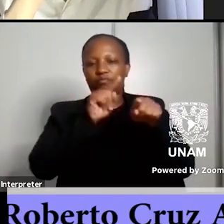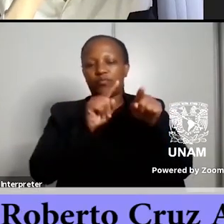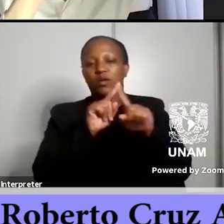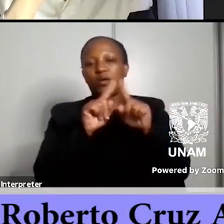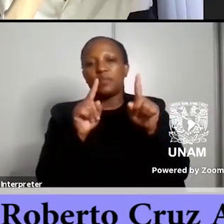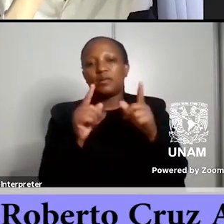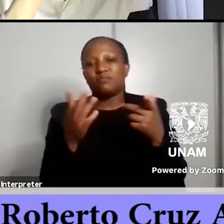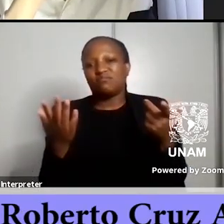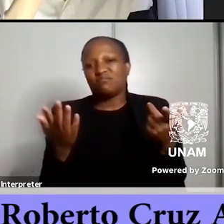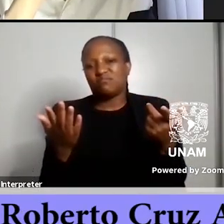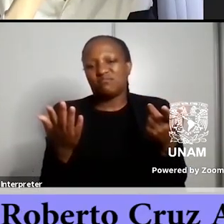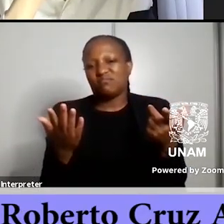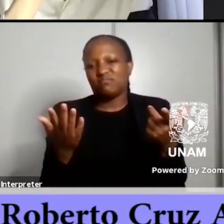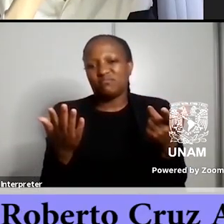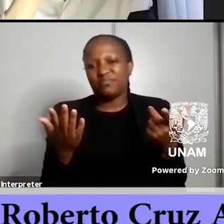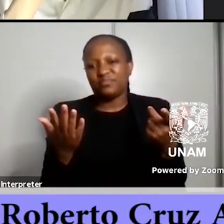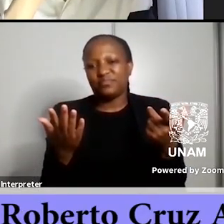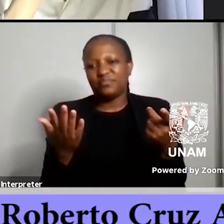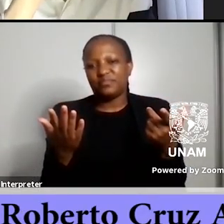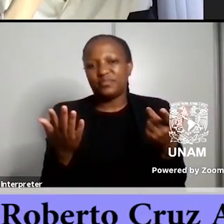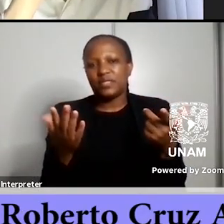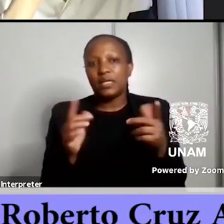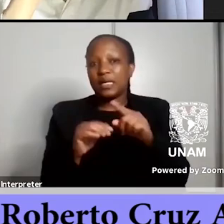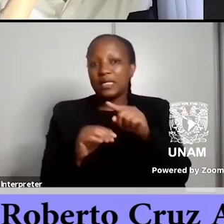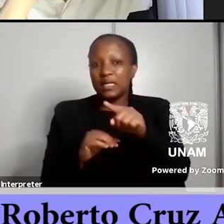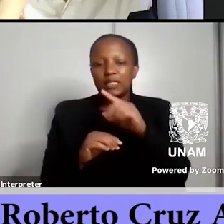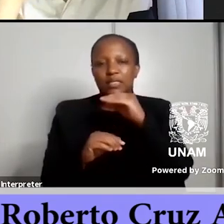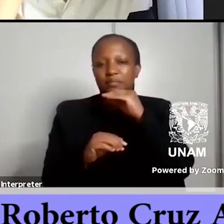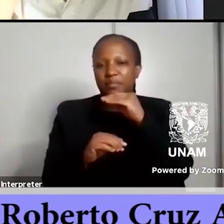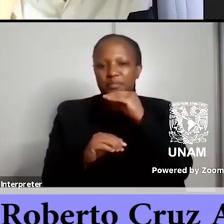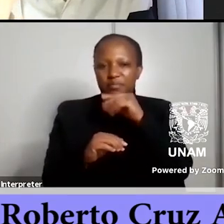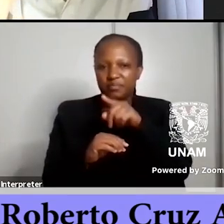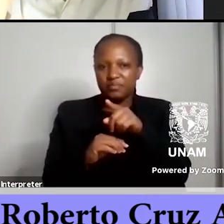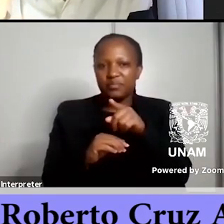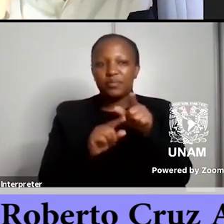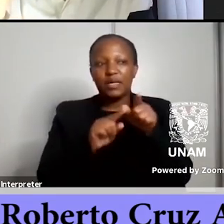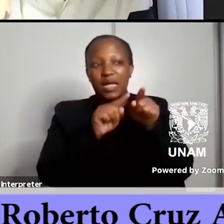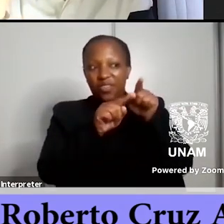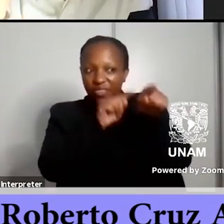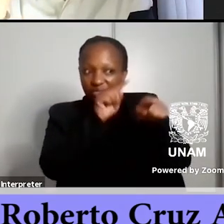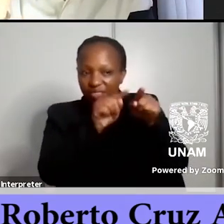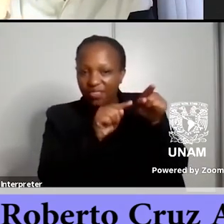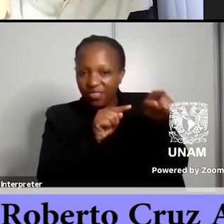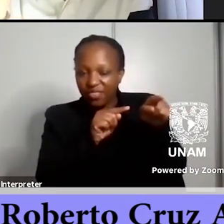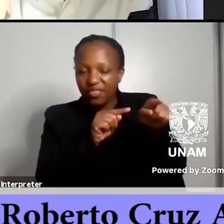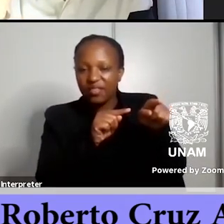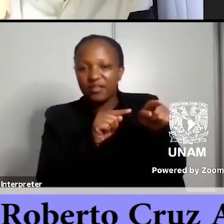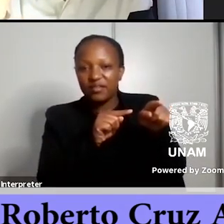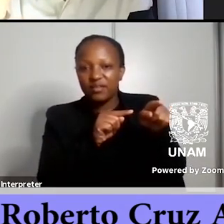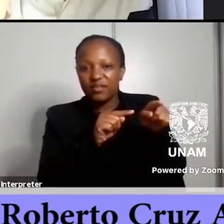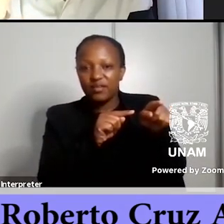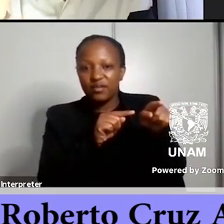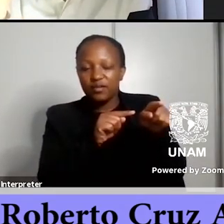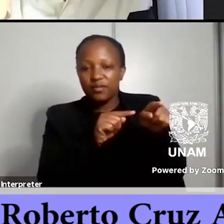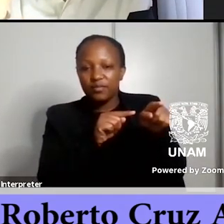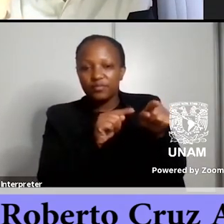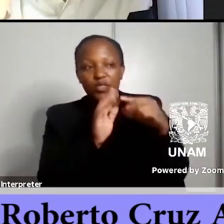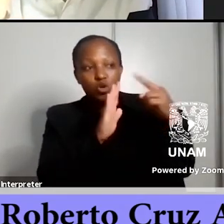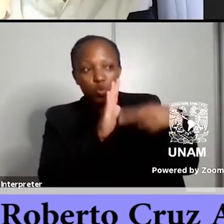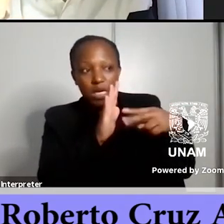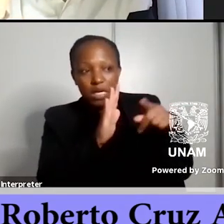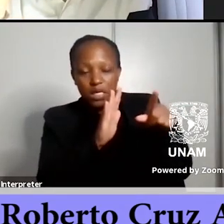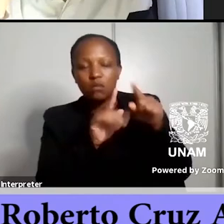not that doesn't mean that that critique that that uh uh readings of of literature